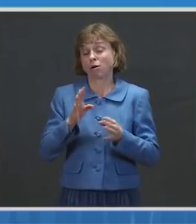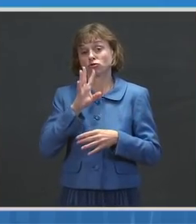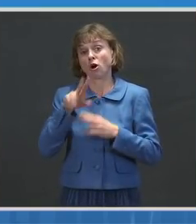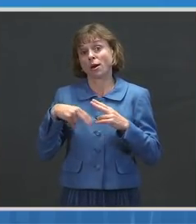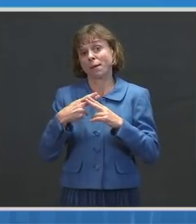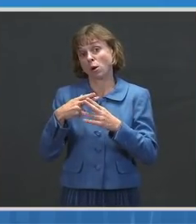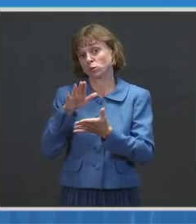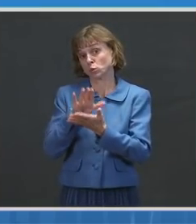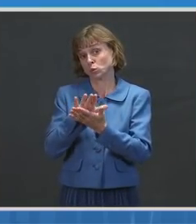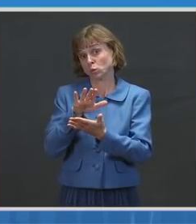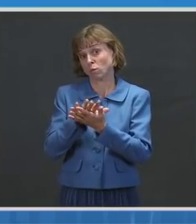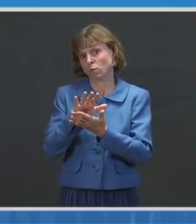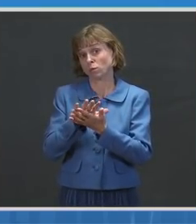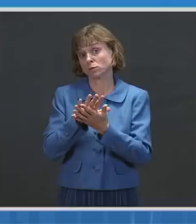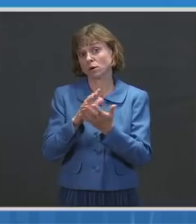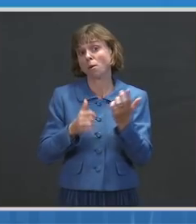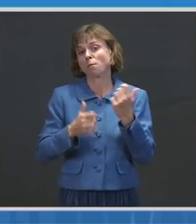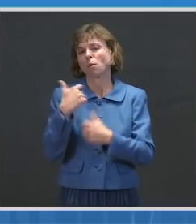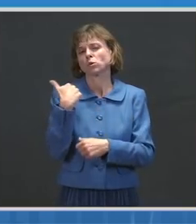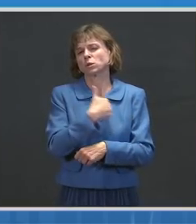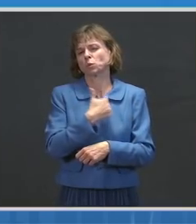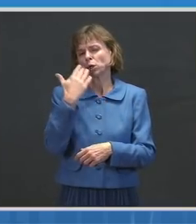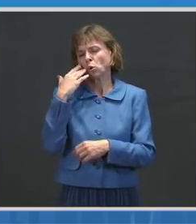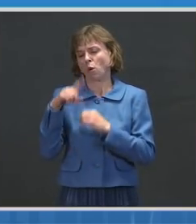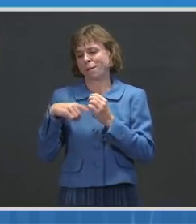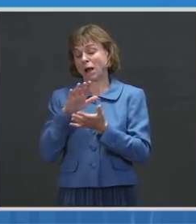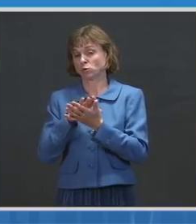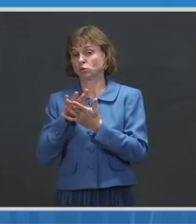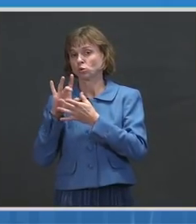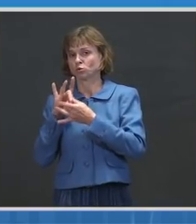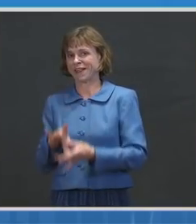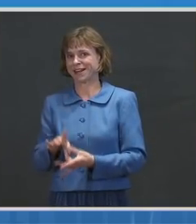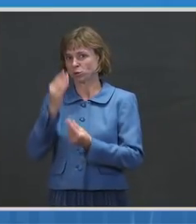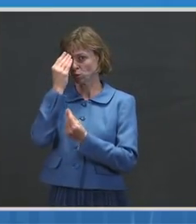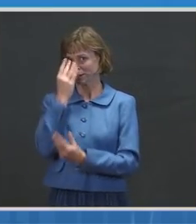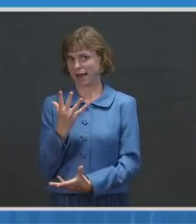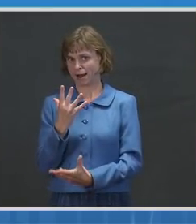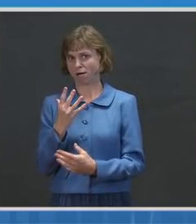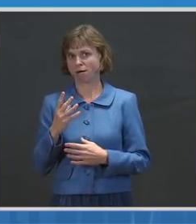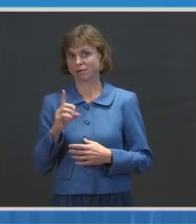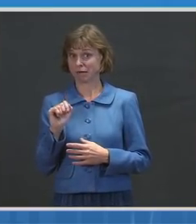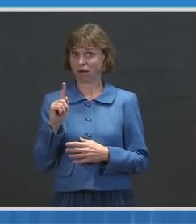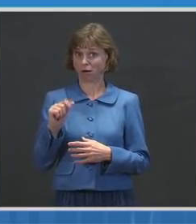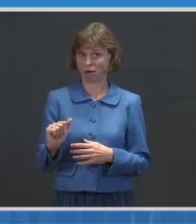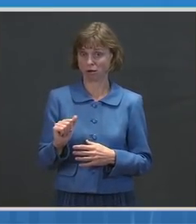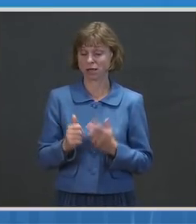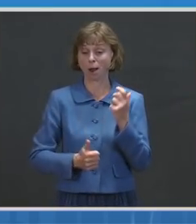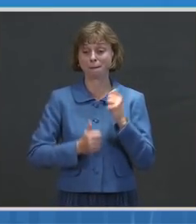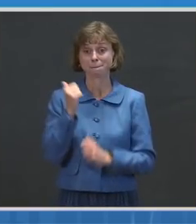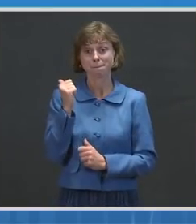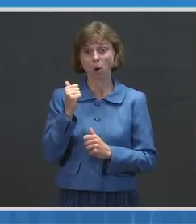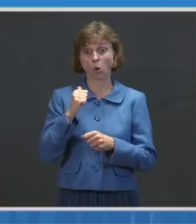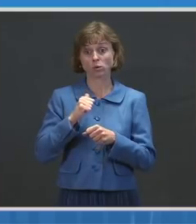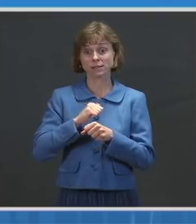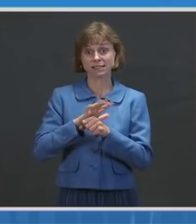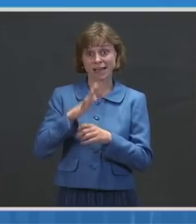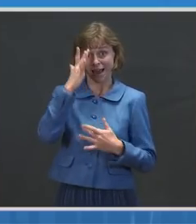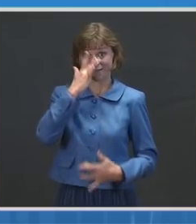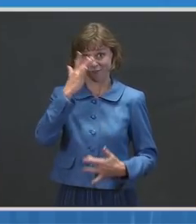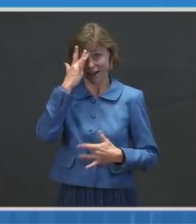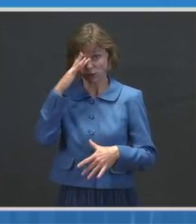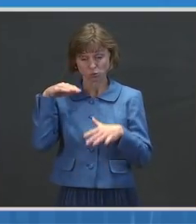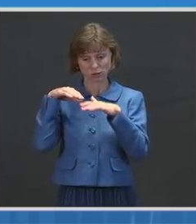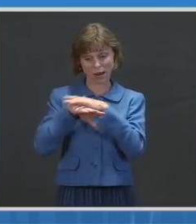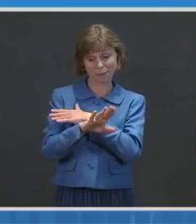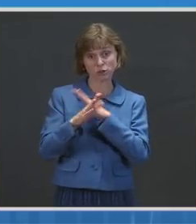mostly about schools in terms of the data are that most infections come into the schools through the community.